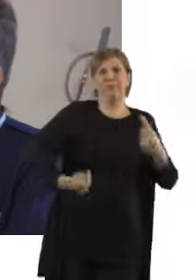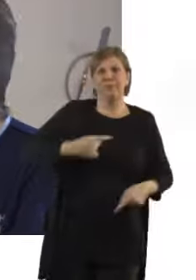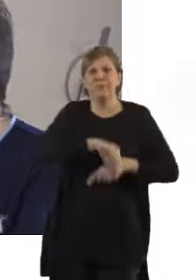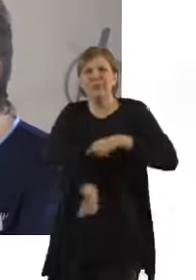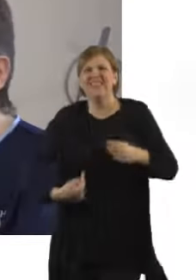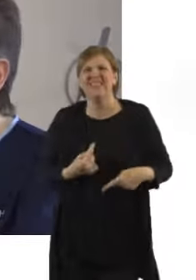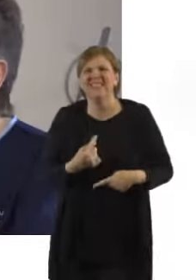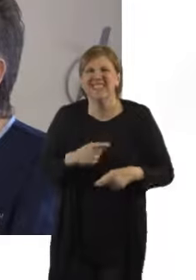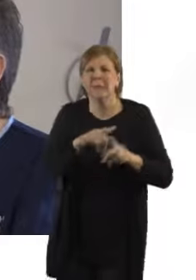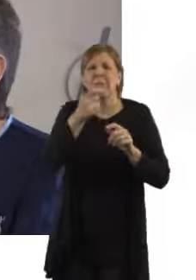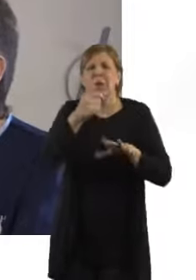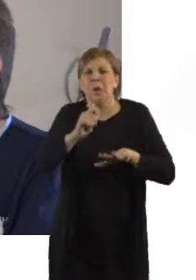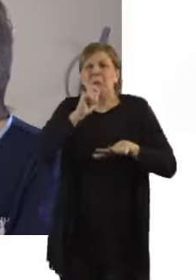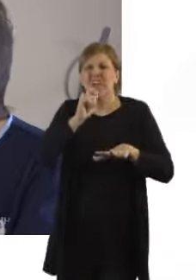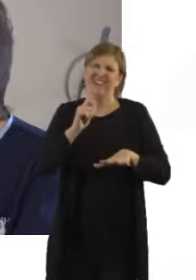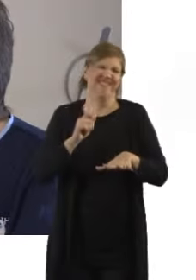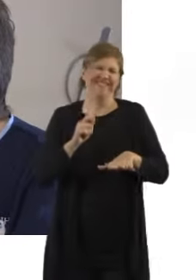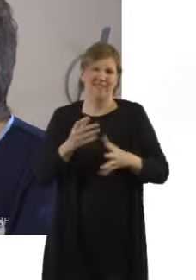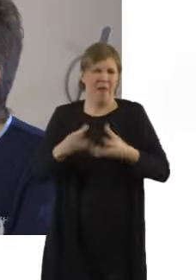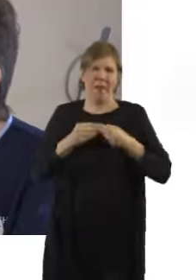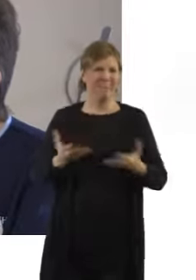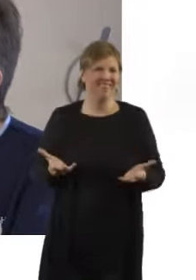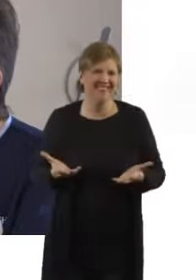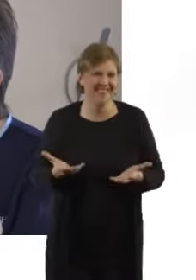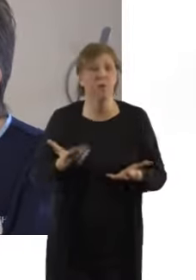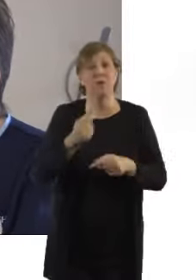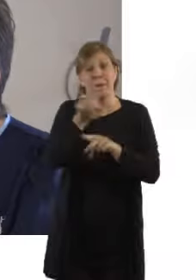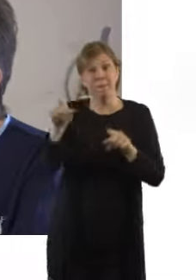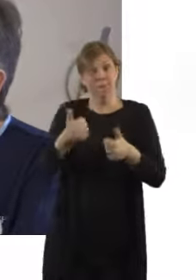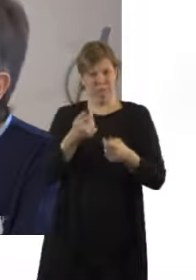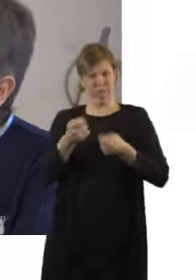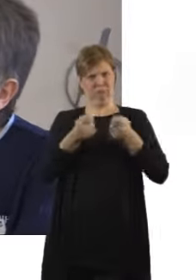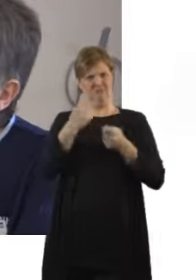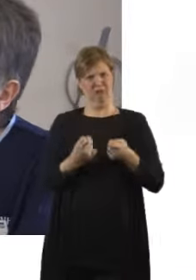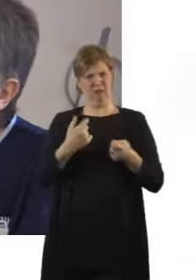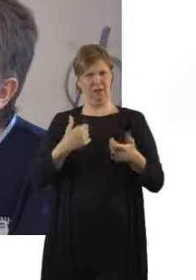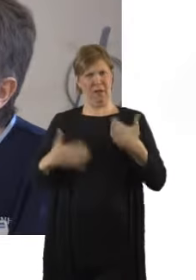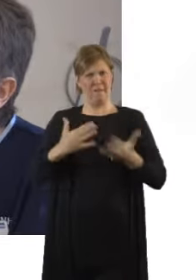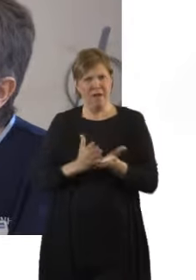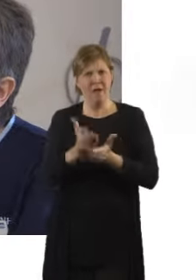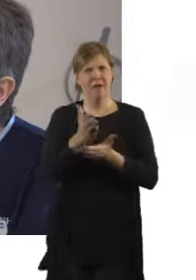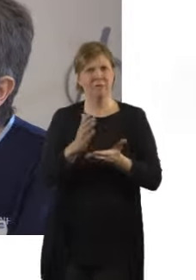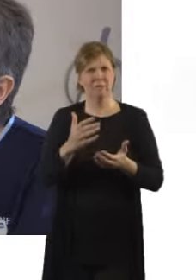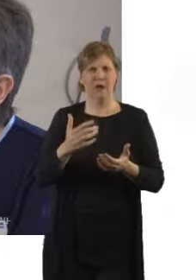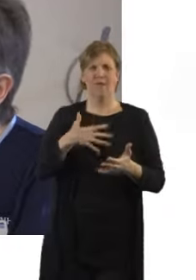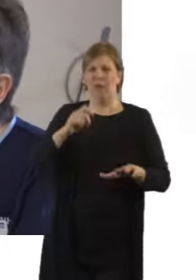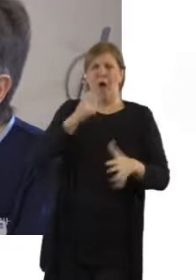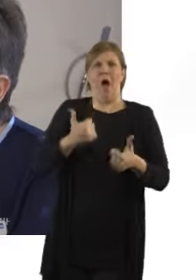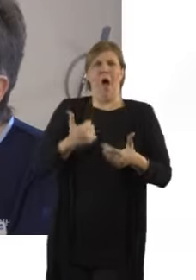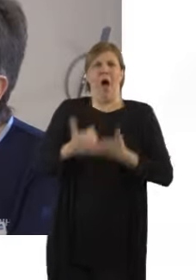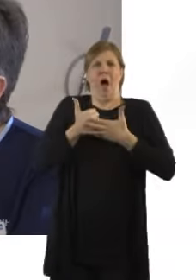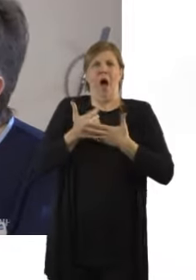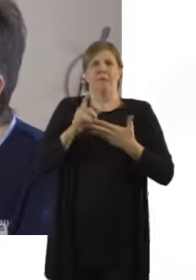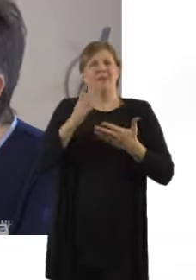that they manage the whole labour with that, but some women find they get quite tired with that. We can also offer an